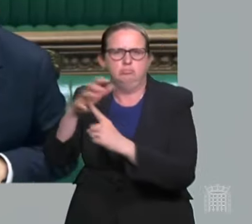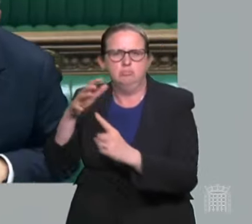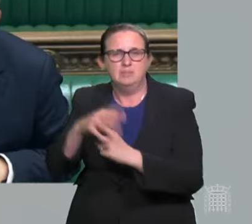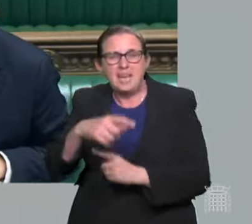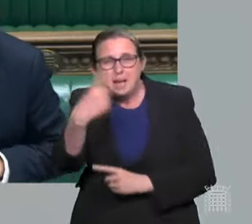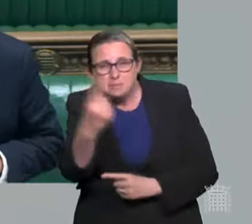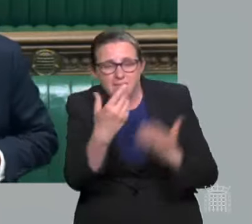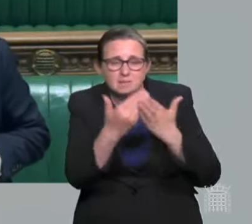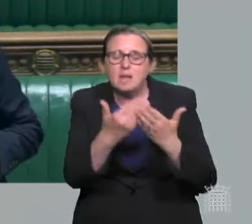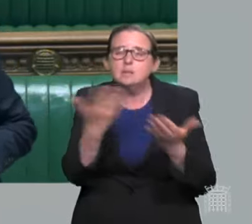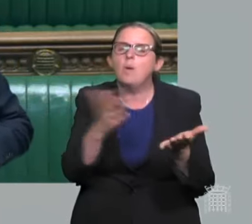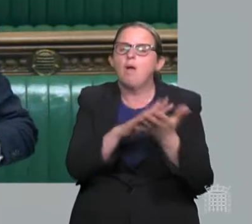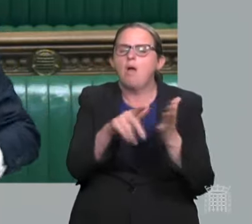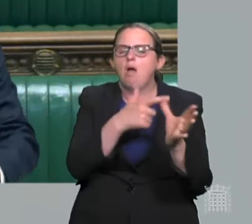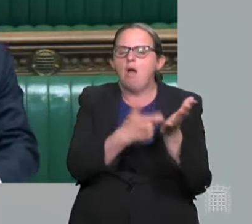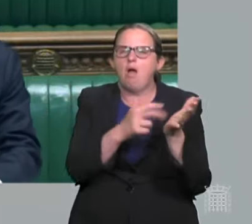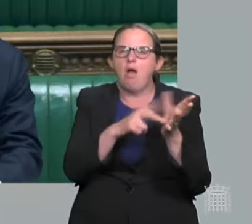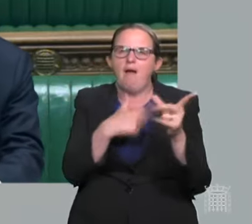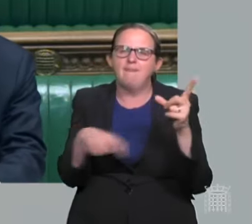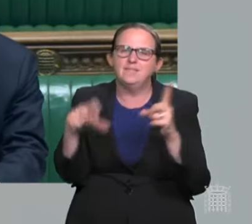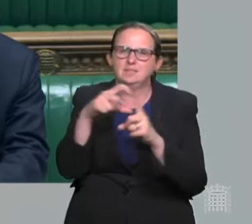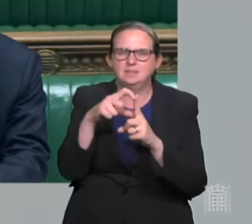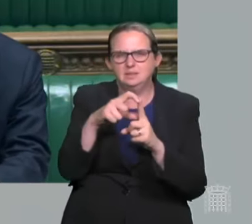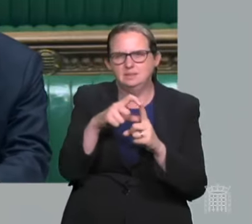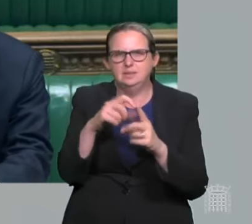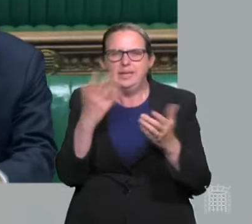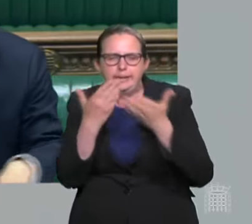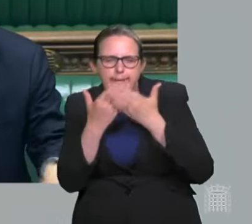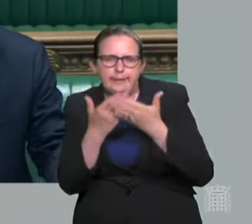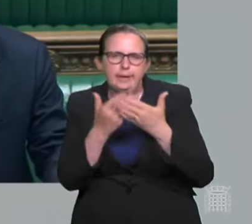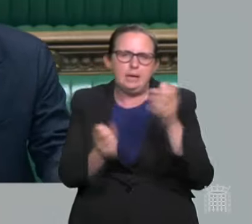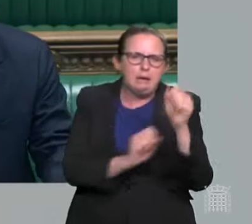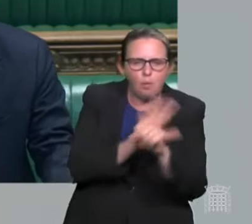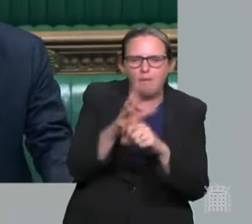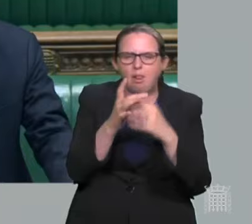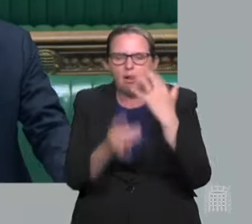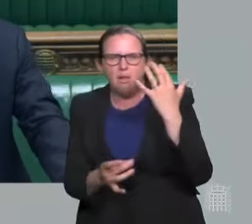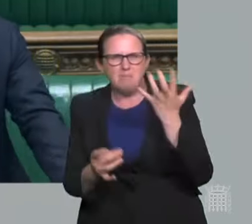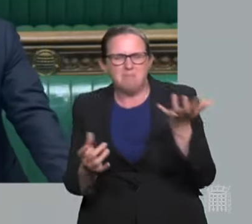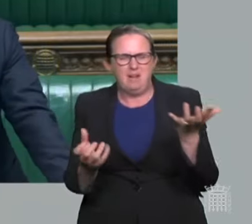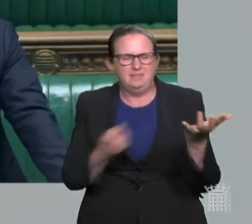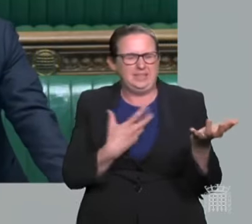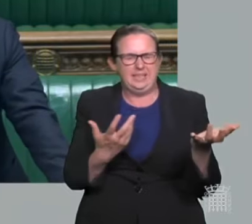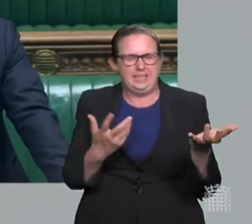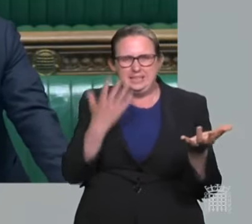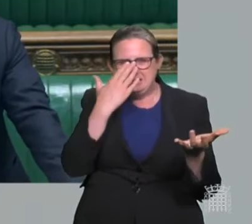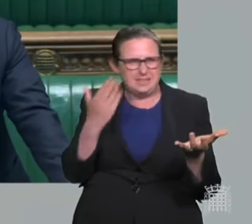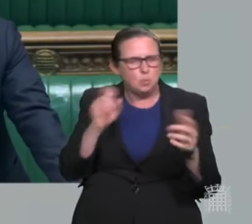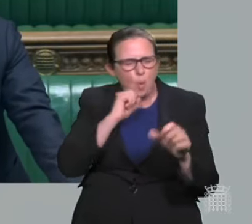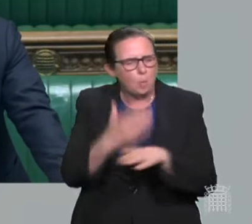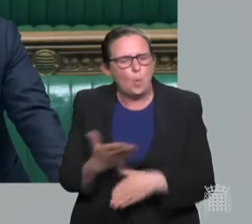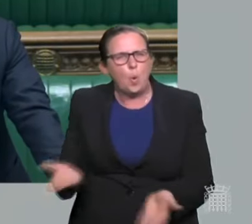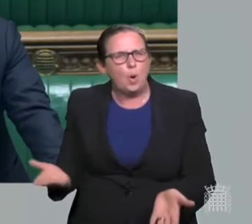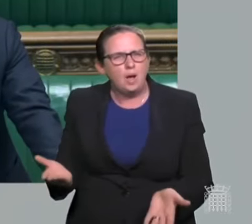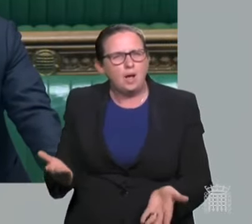he may well have missed the tutorial on infectious disease control. Because widespread transmission will not make